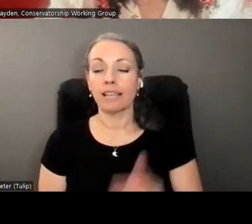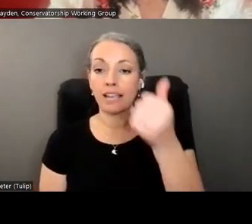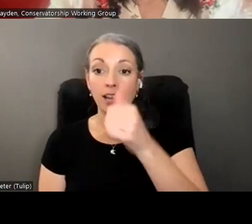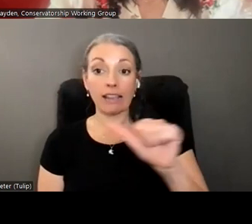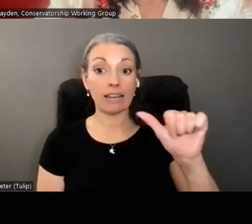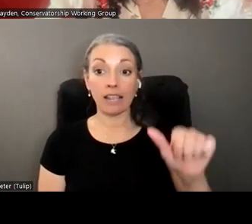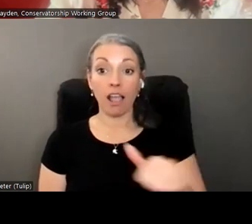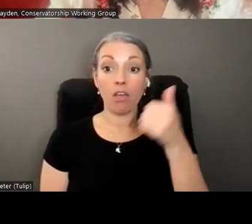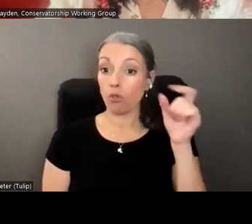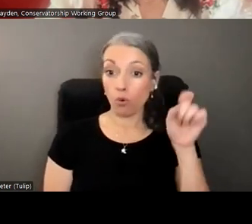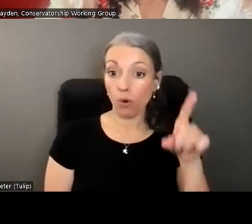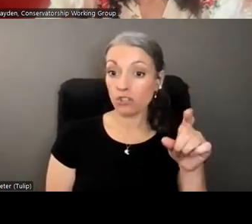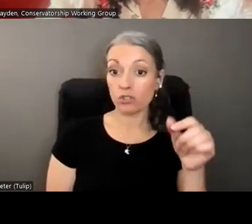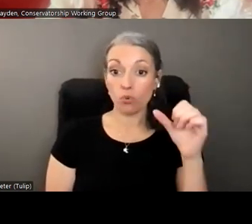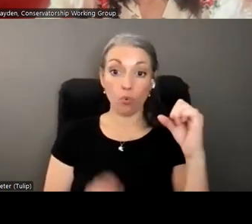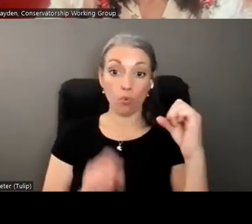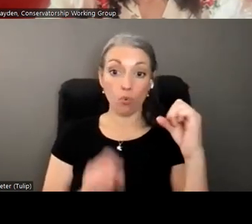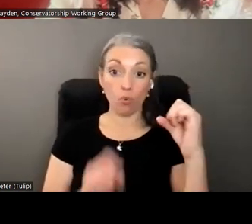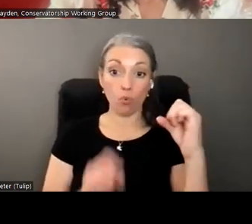questions or any feedback from the Reactor panel?